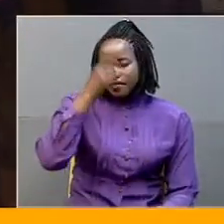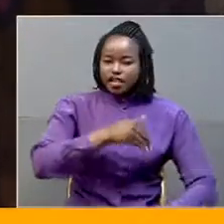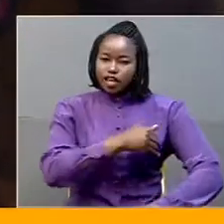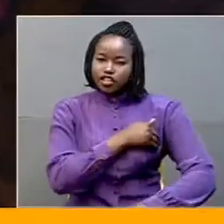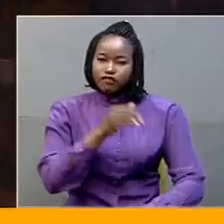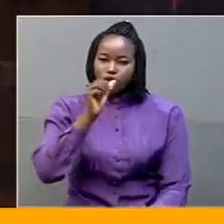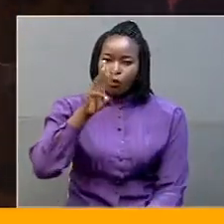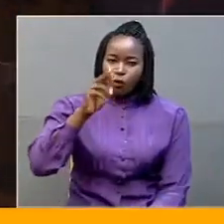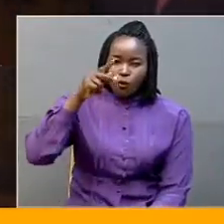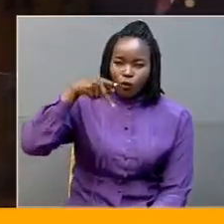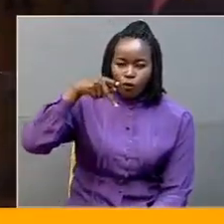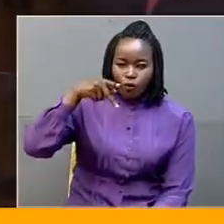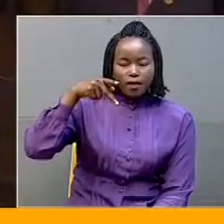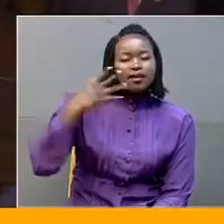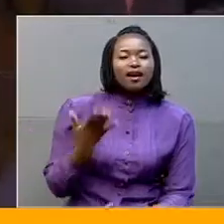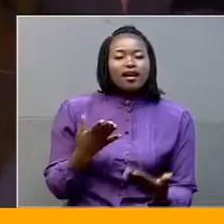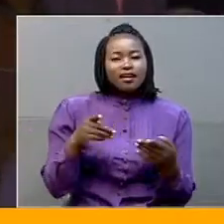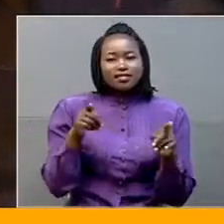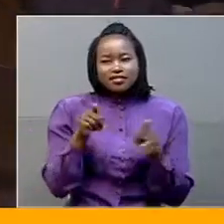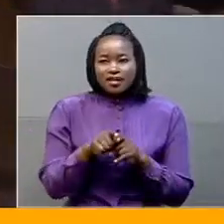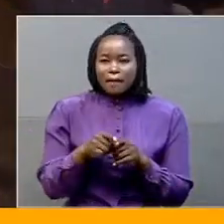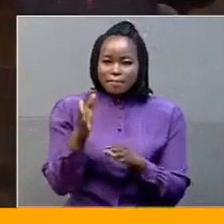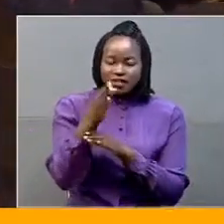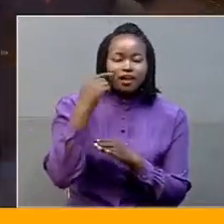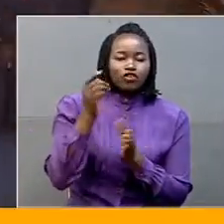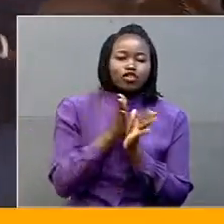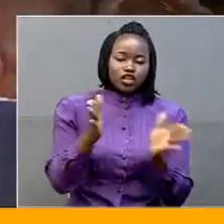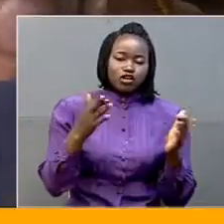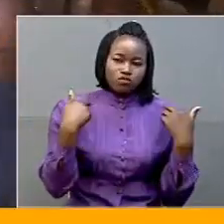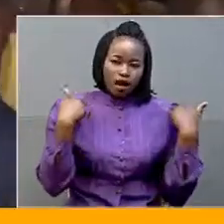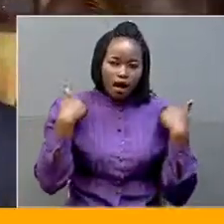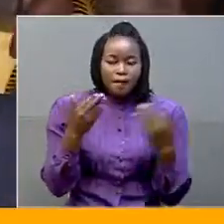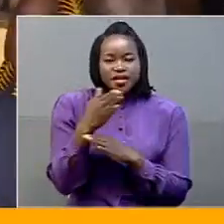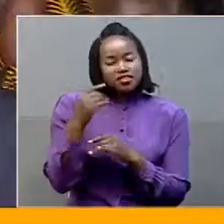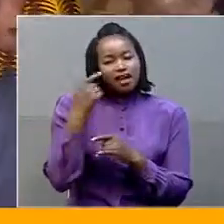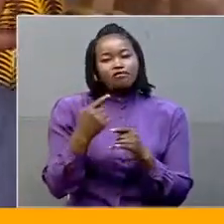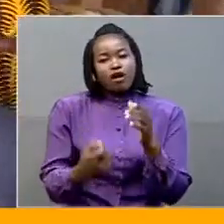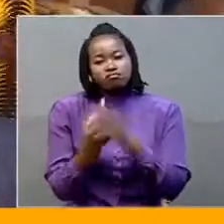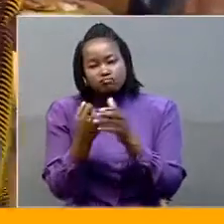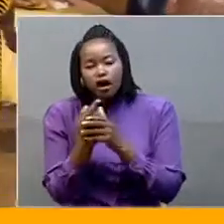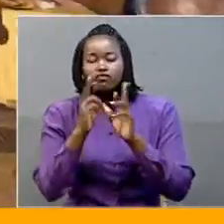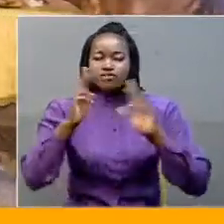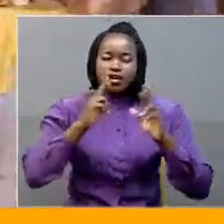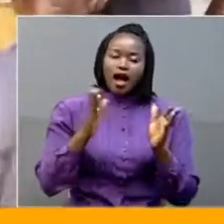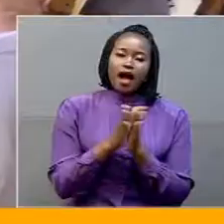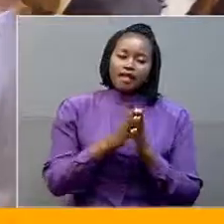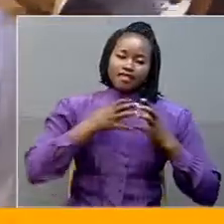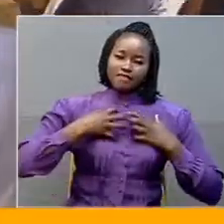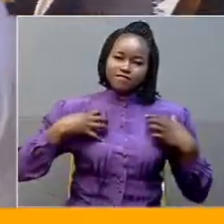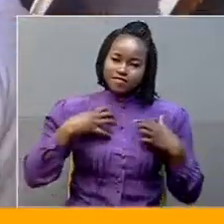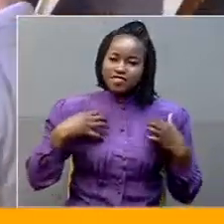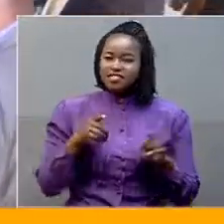The Minister for General Duties, Mary Carol. The Minister for Disaster, Preparedness and Refugees, Hilary Unet.